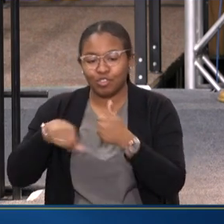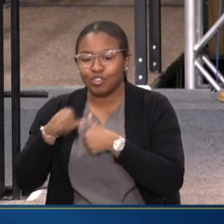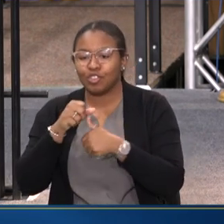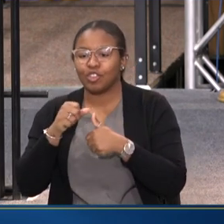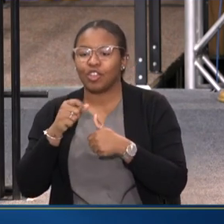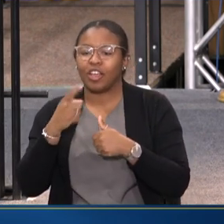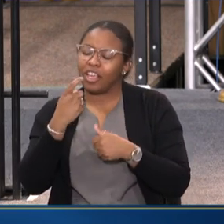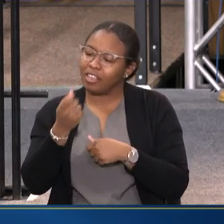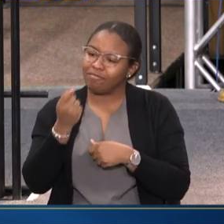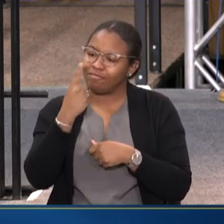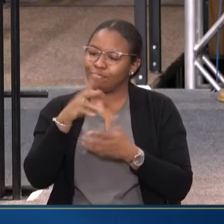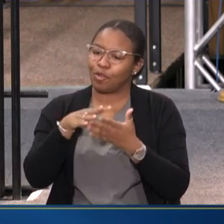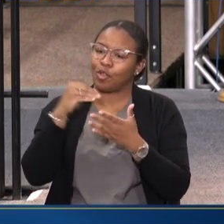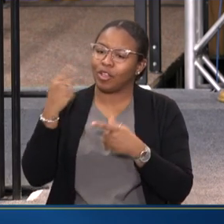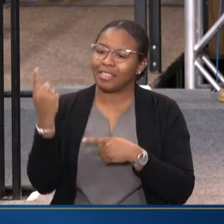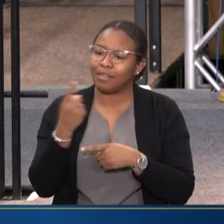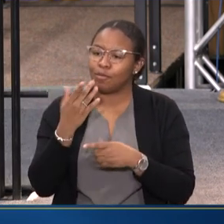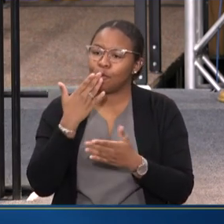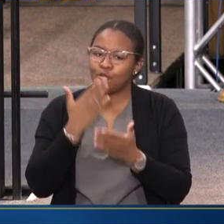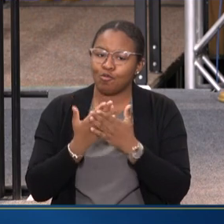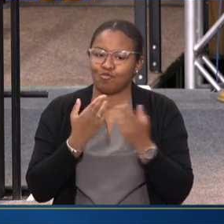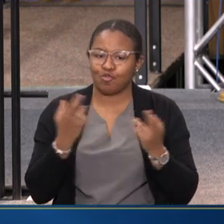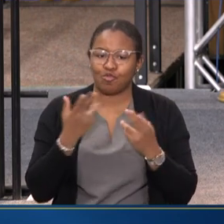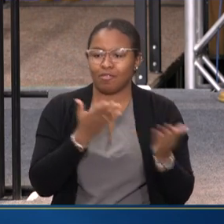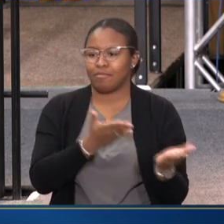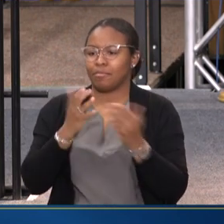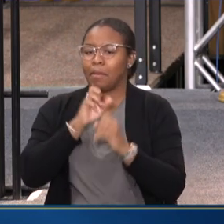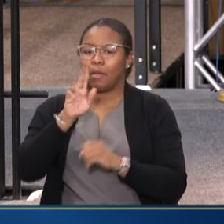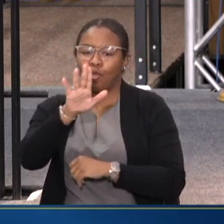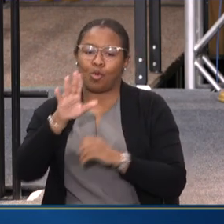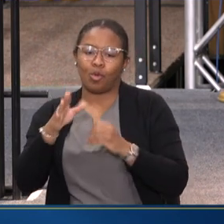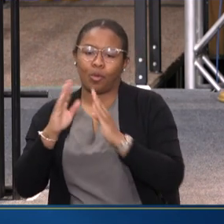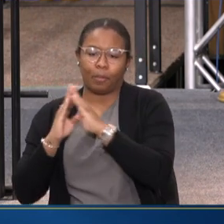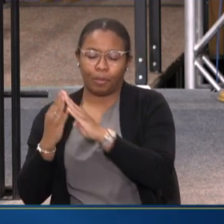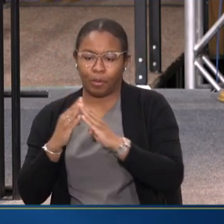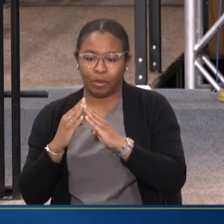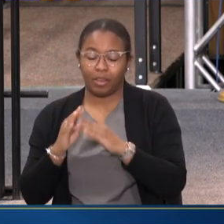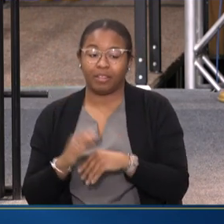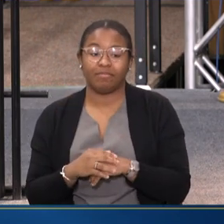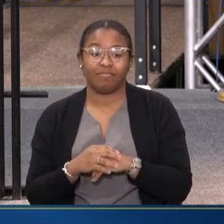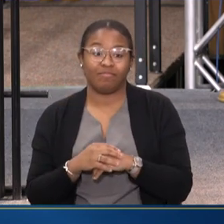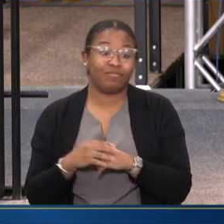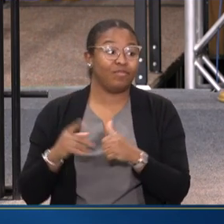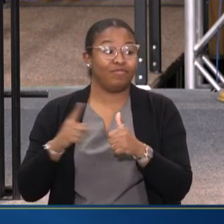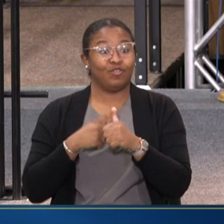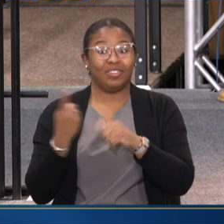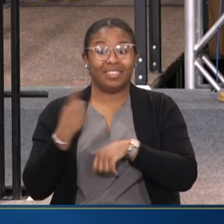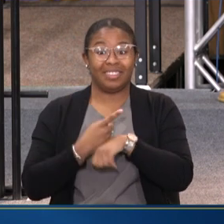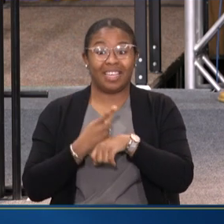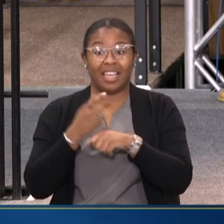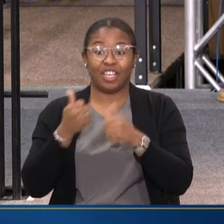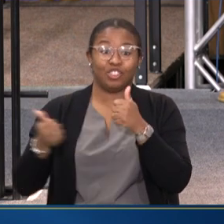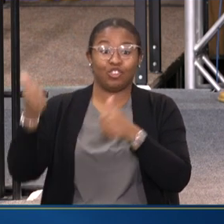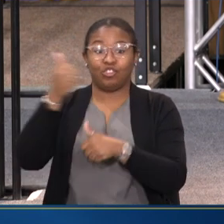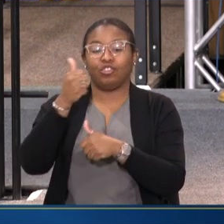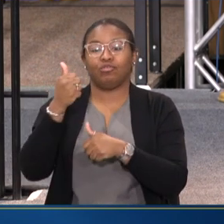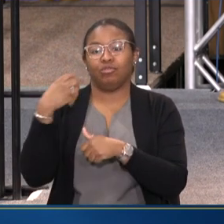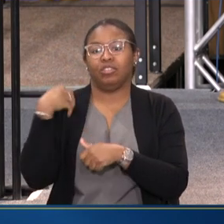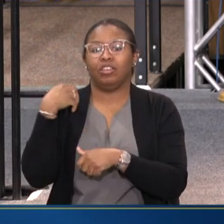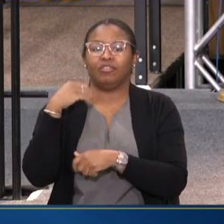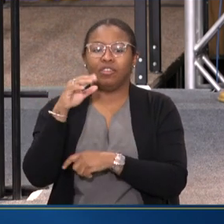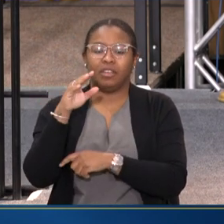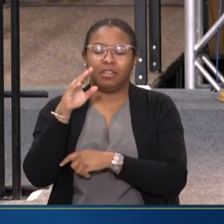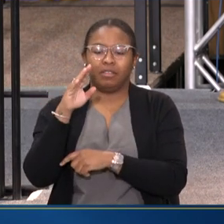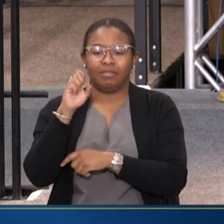away tangible resources back to your communities. From day one, Secretary Becerra and the whole of the Biden